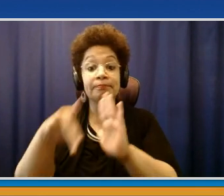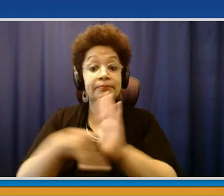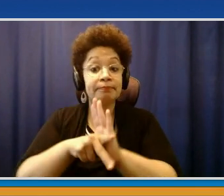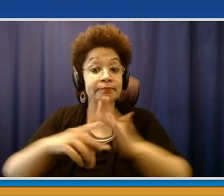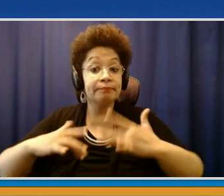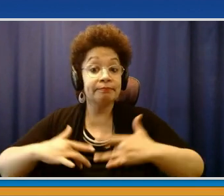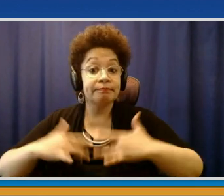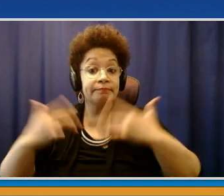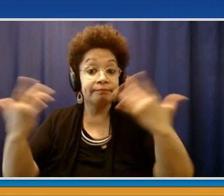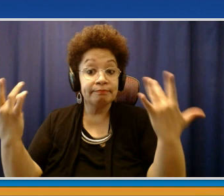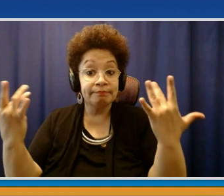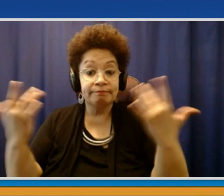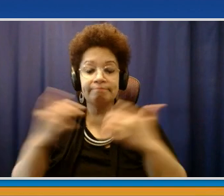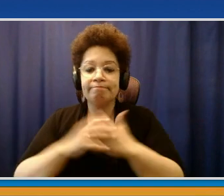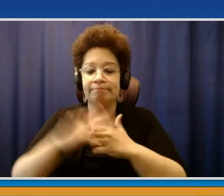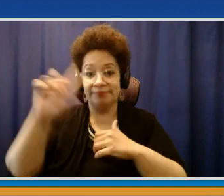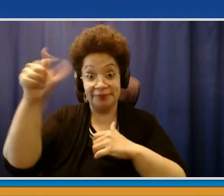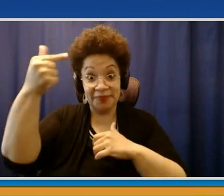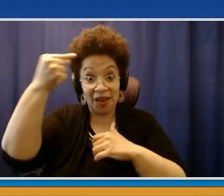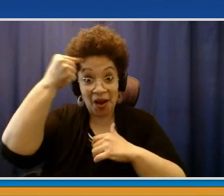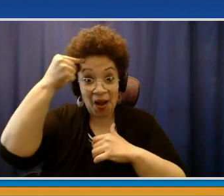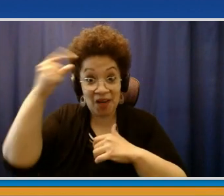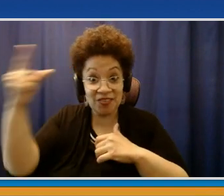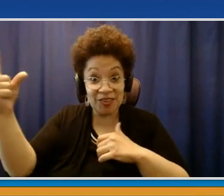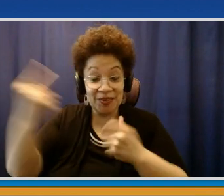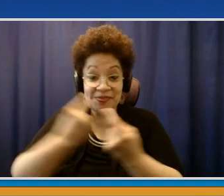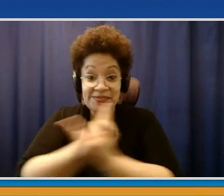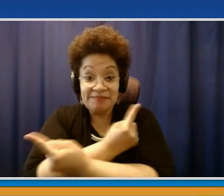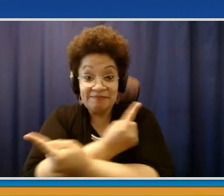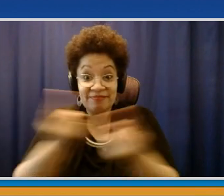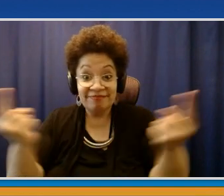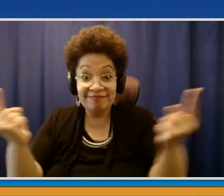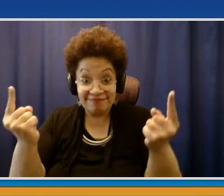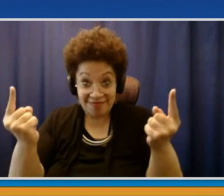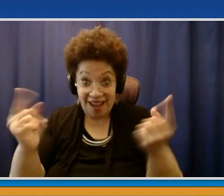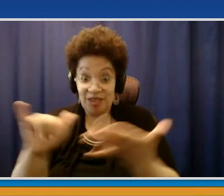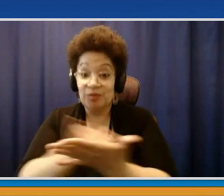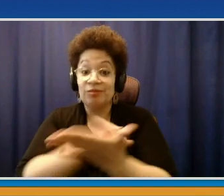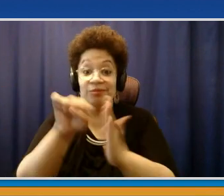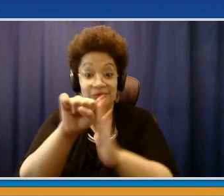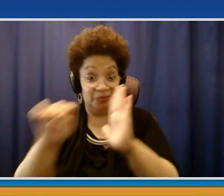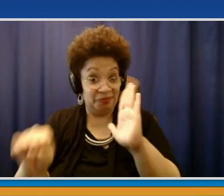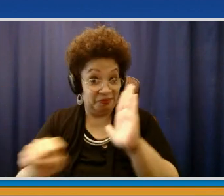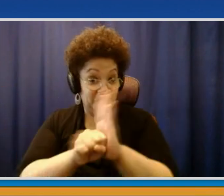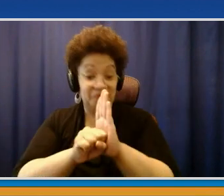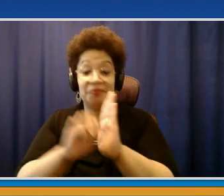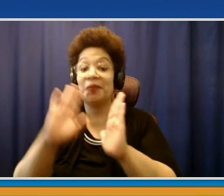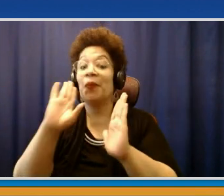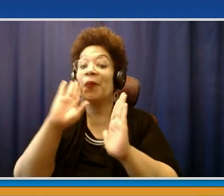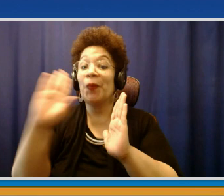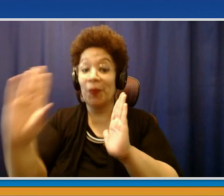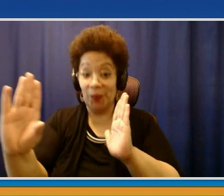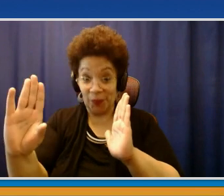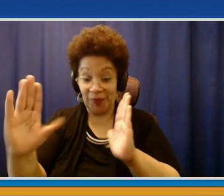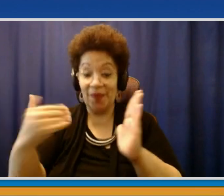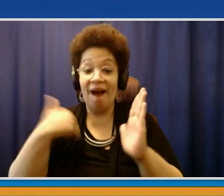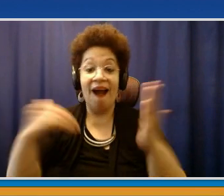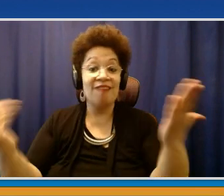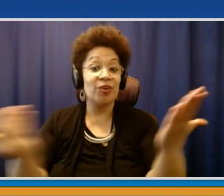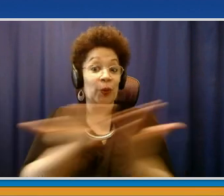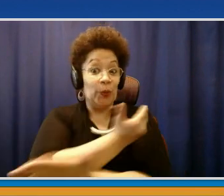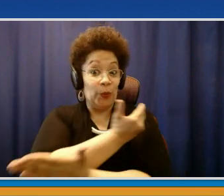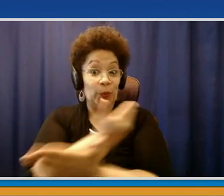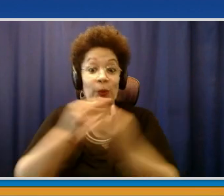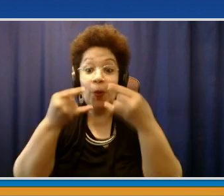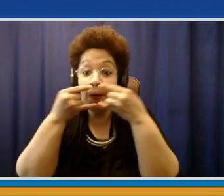the CDC new mask and social distance guidance for fully vaccinated people. And that's going to start this Wednesday, today